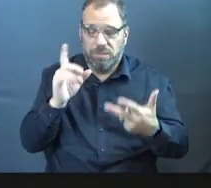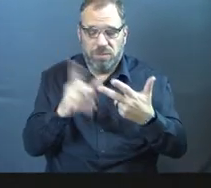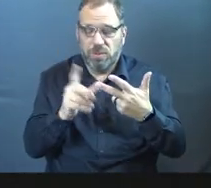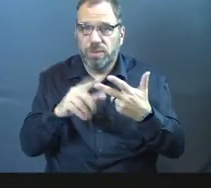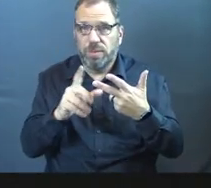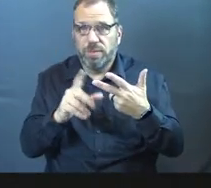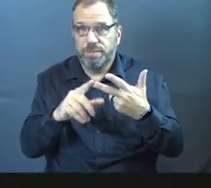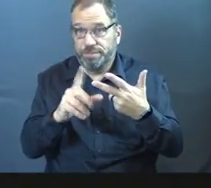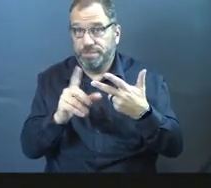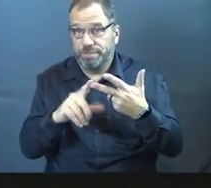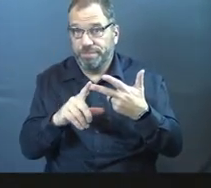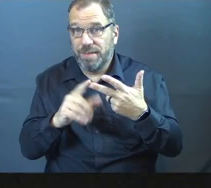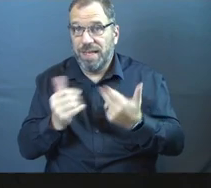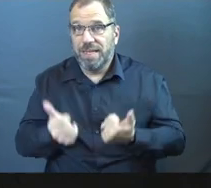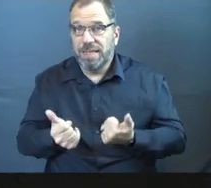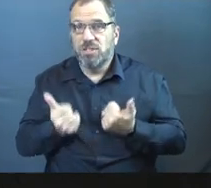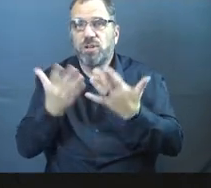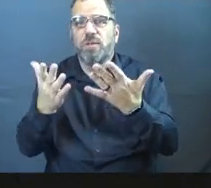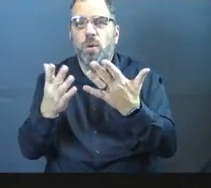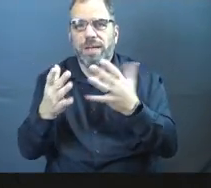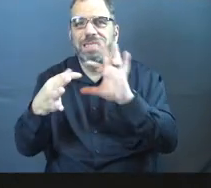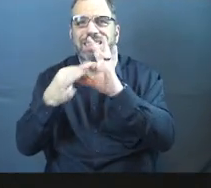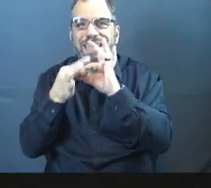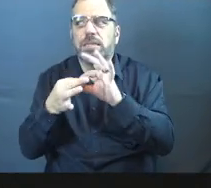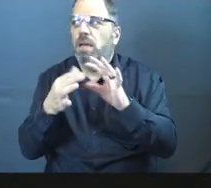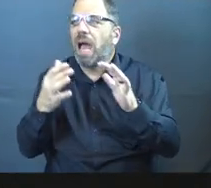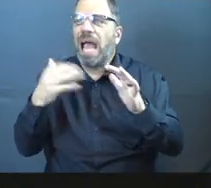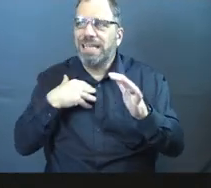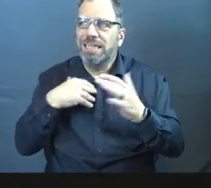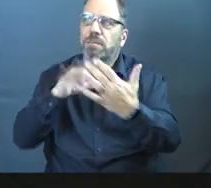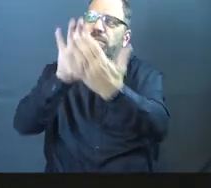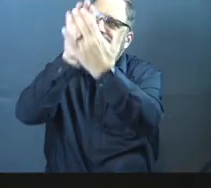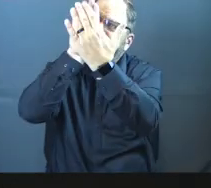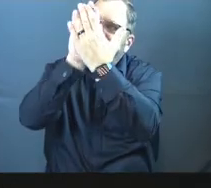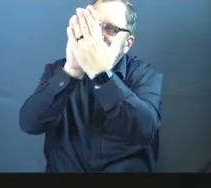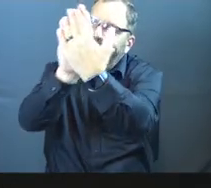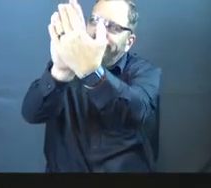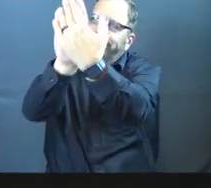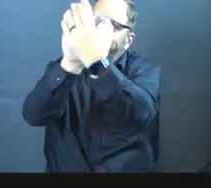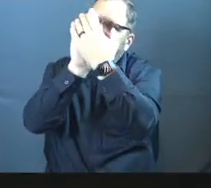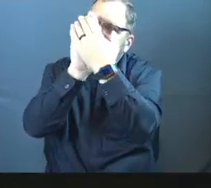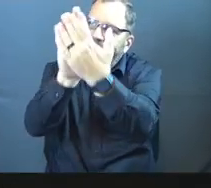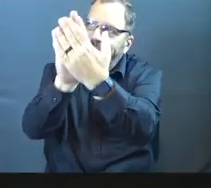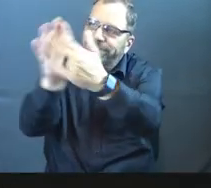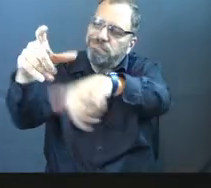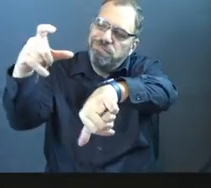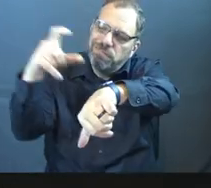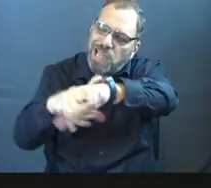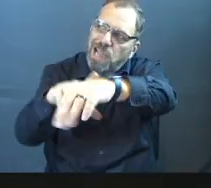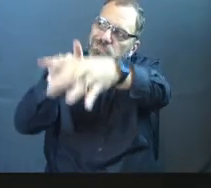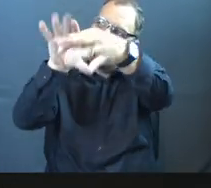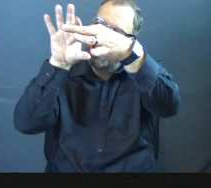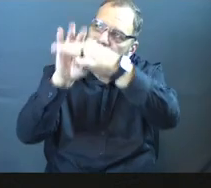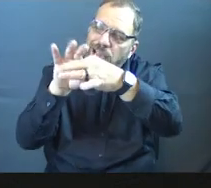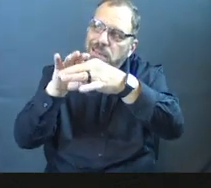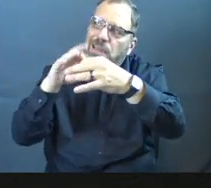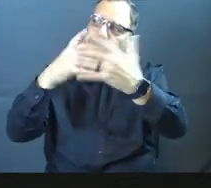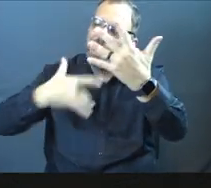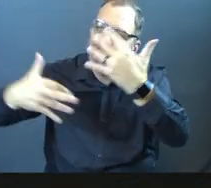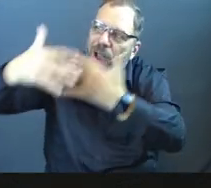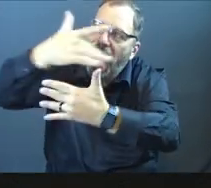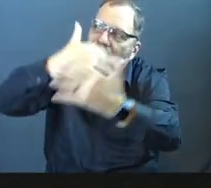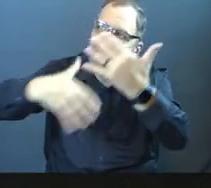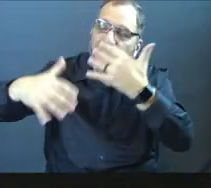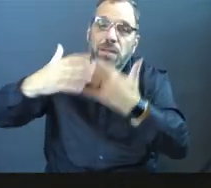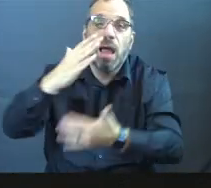And number three, I need devoted connection. I need to be with you. Time to connect. Time to hang out. Like we said earlier,